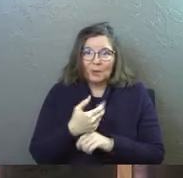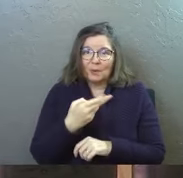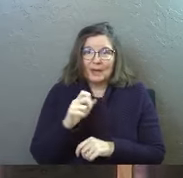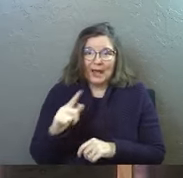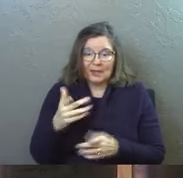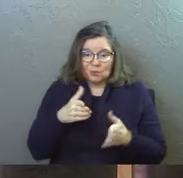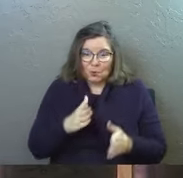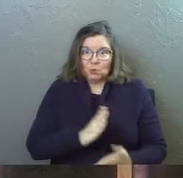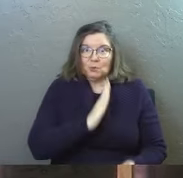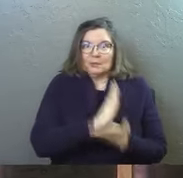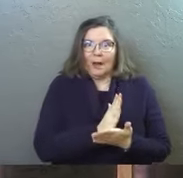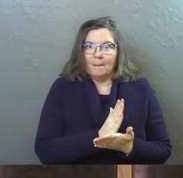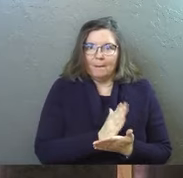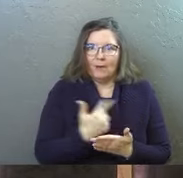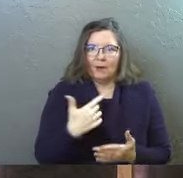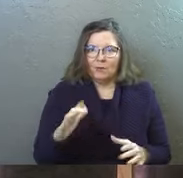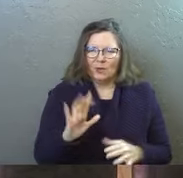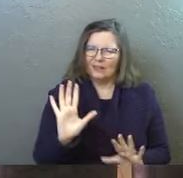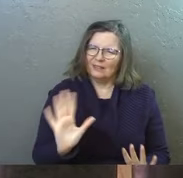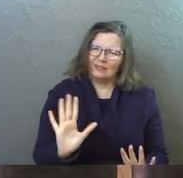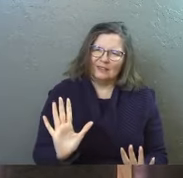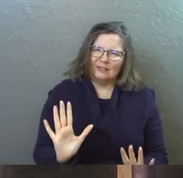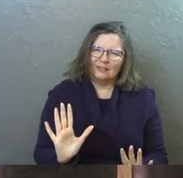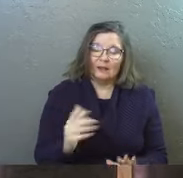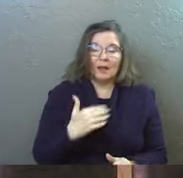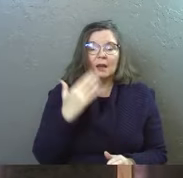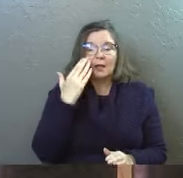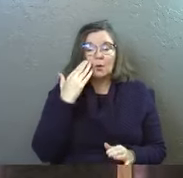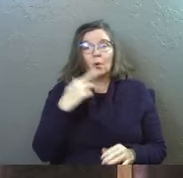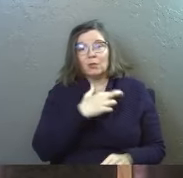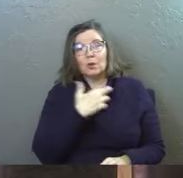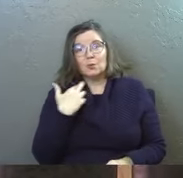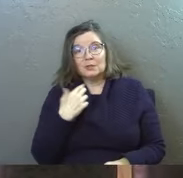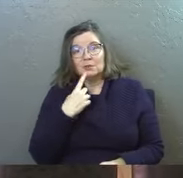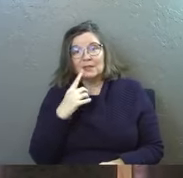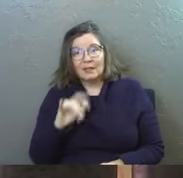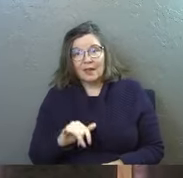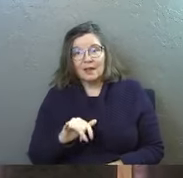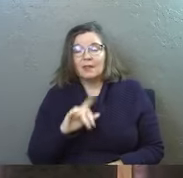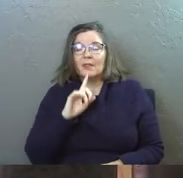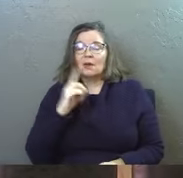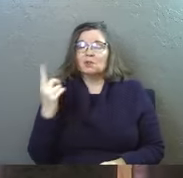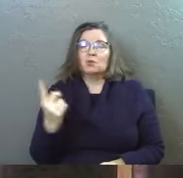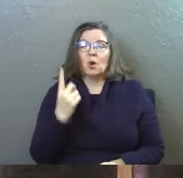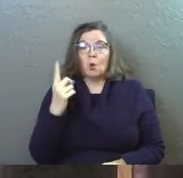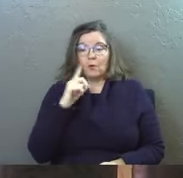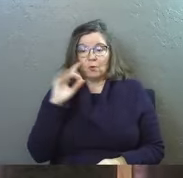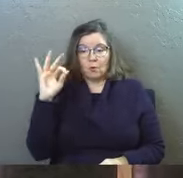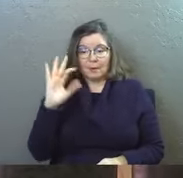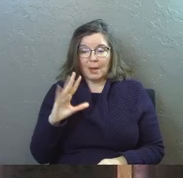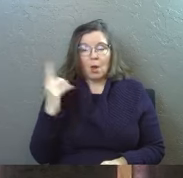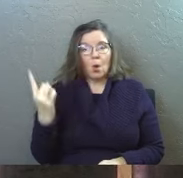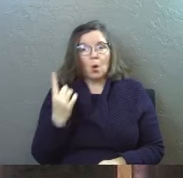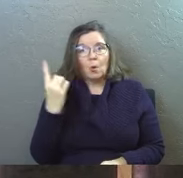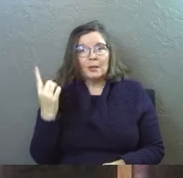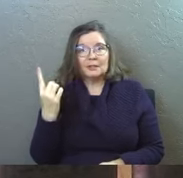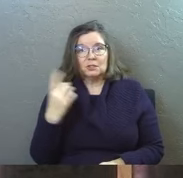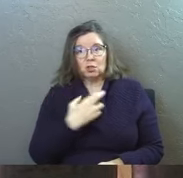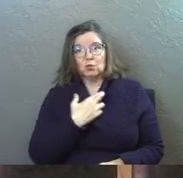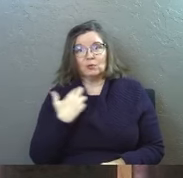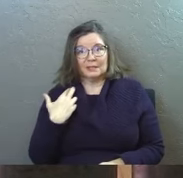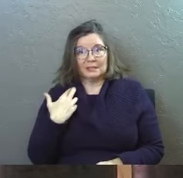hell as a way to stop us from doing it. And I know there's risk to say that. There is always for a pastor always